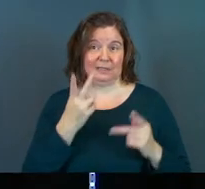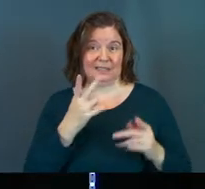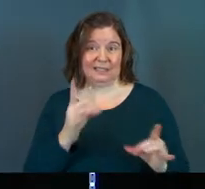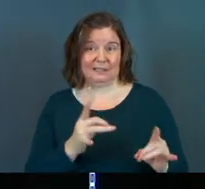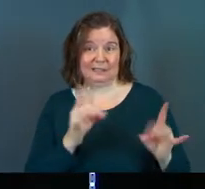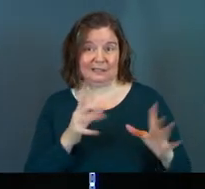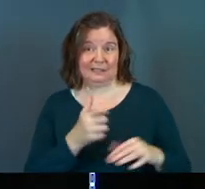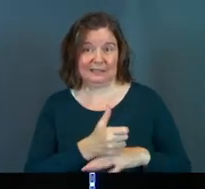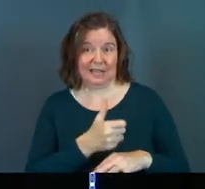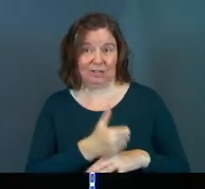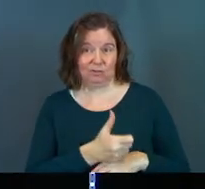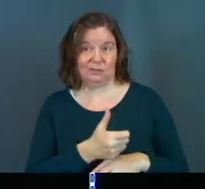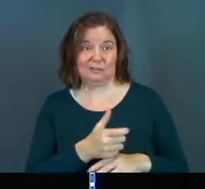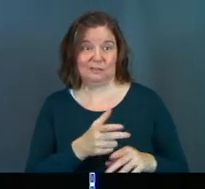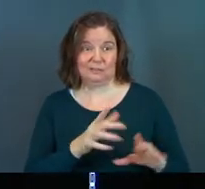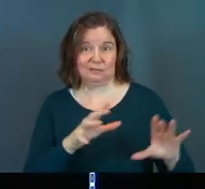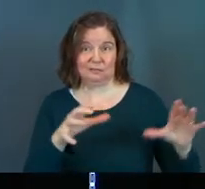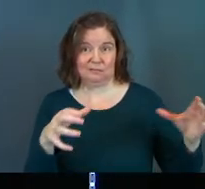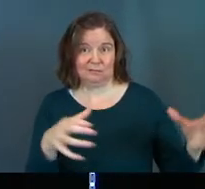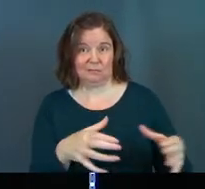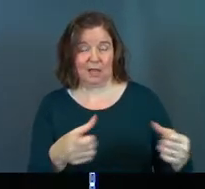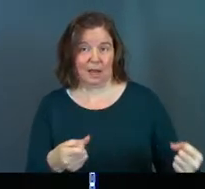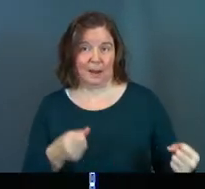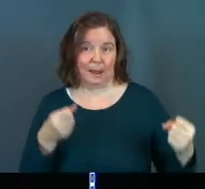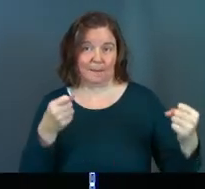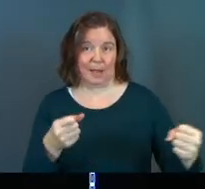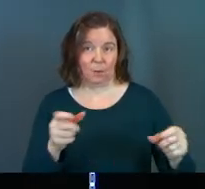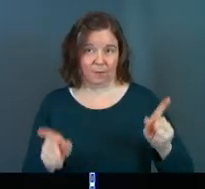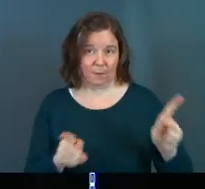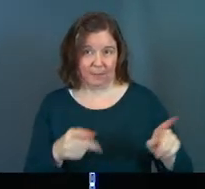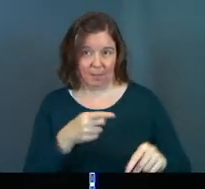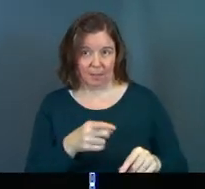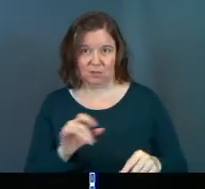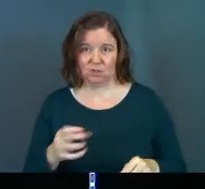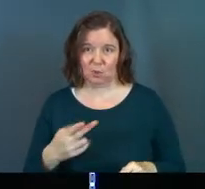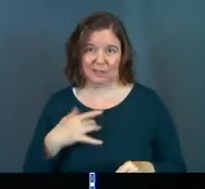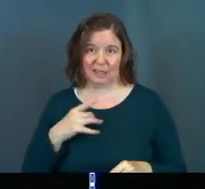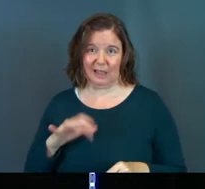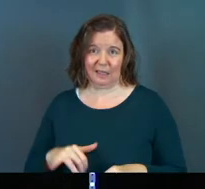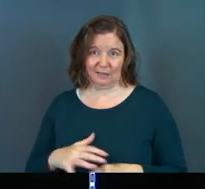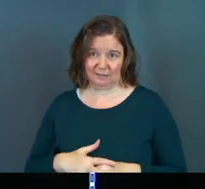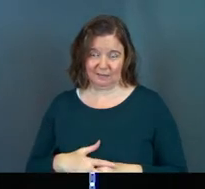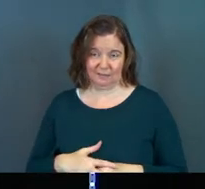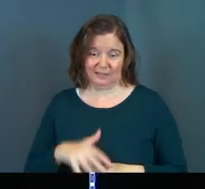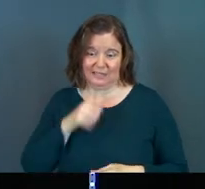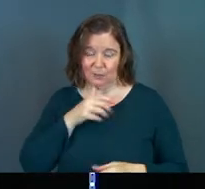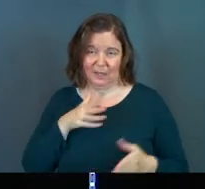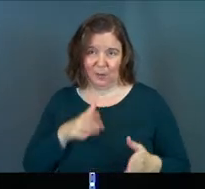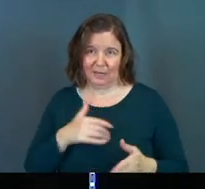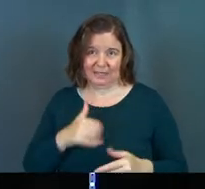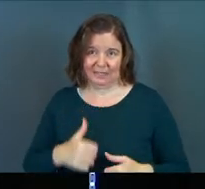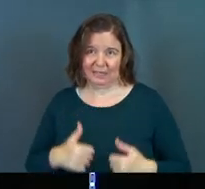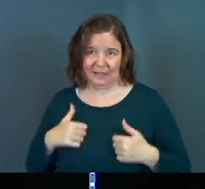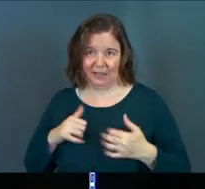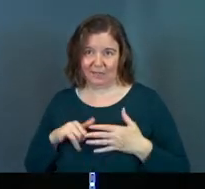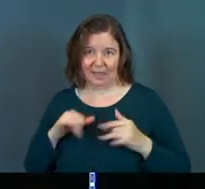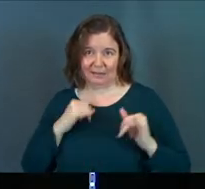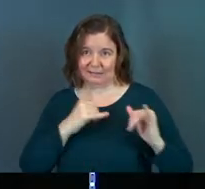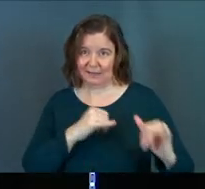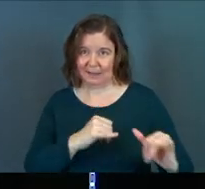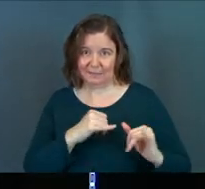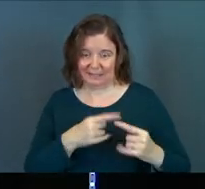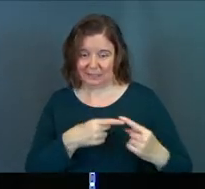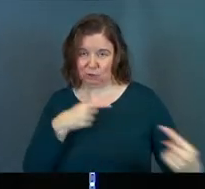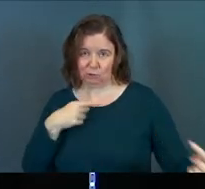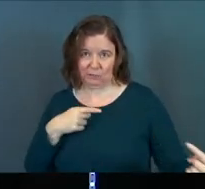as a dangerous and ruthless and powerful people. Jonah wasn't that way. He didn't live his life the way that he did. He